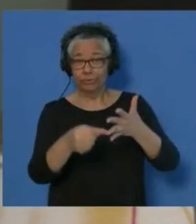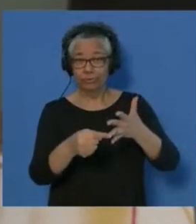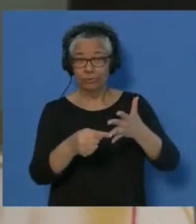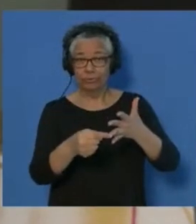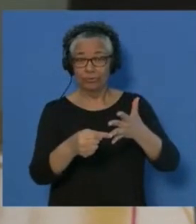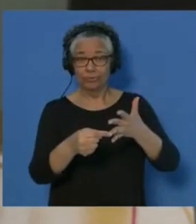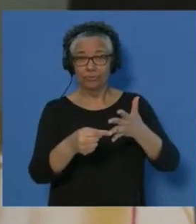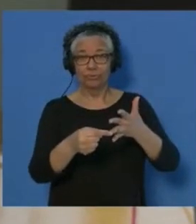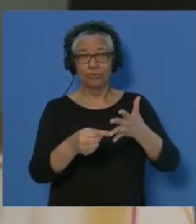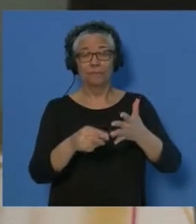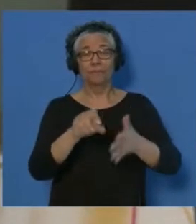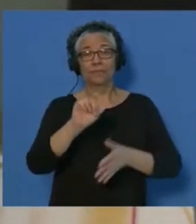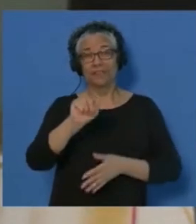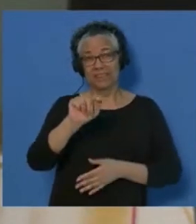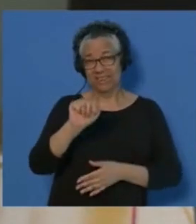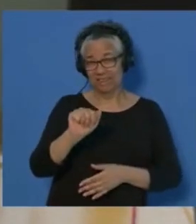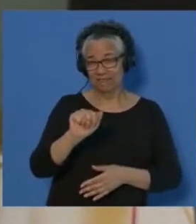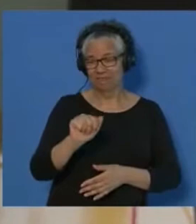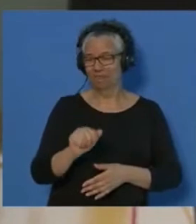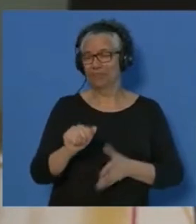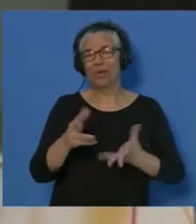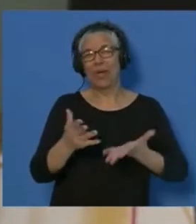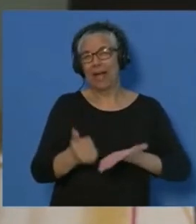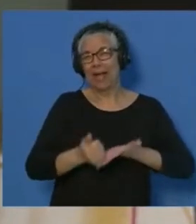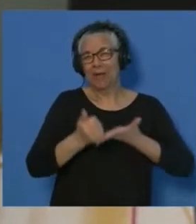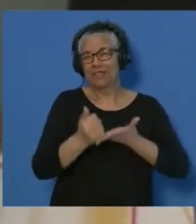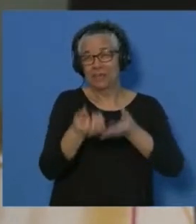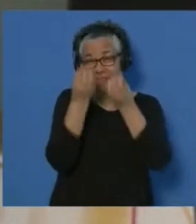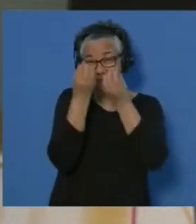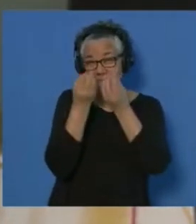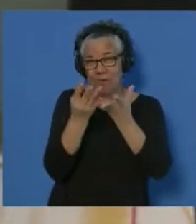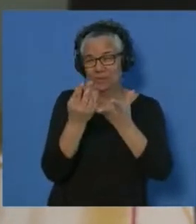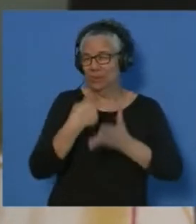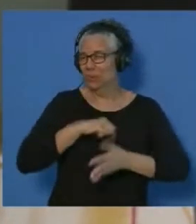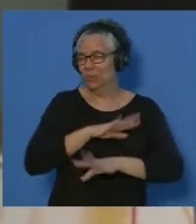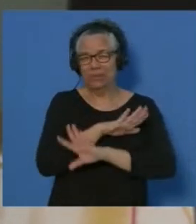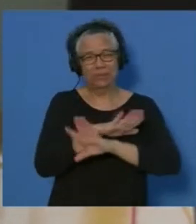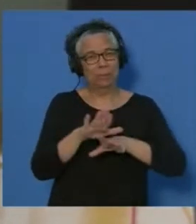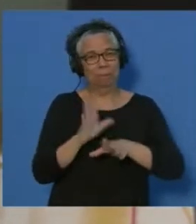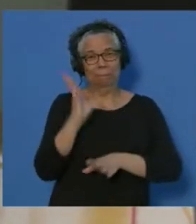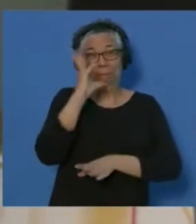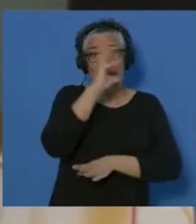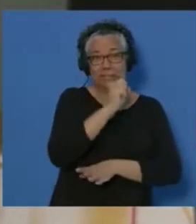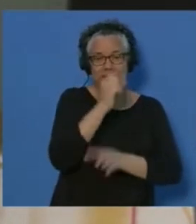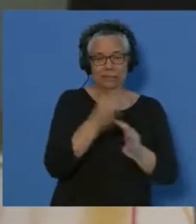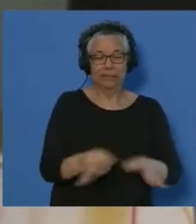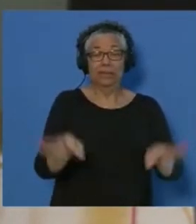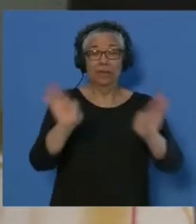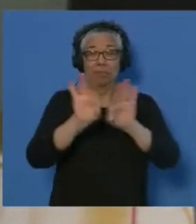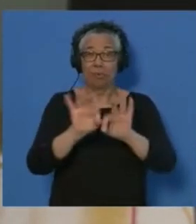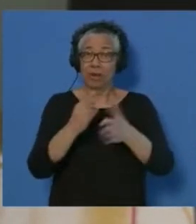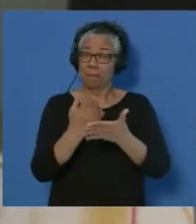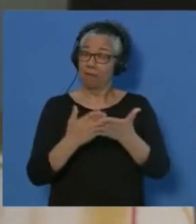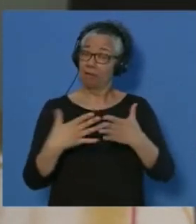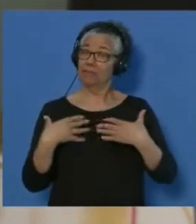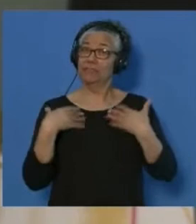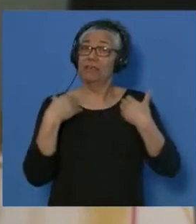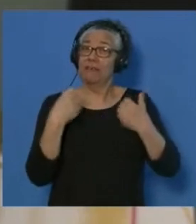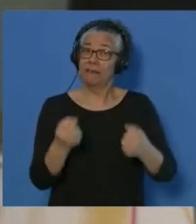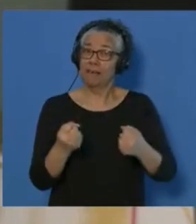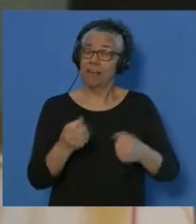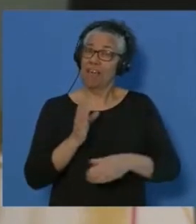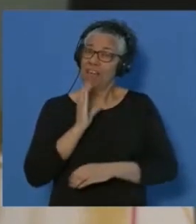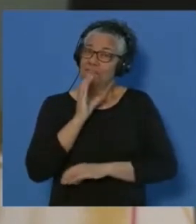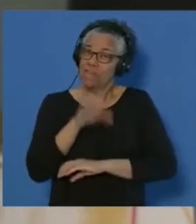This data will make sure we are informed so that we do not skip vital steps in our recovery and are not forced to